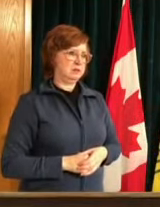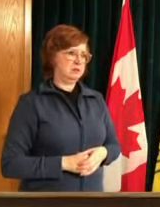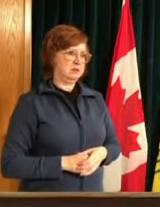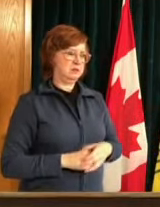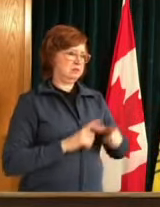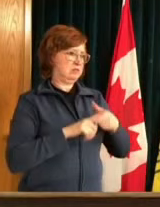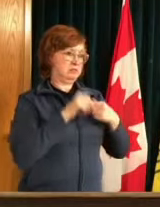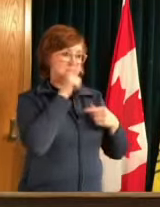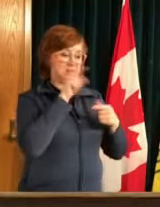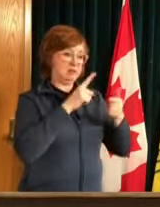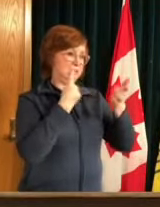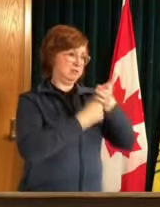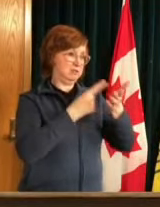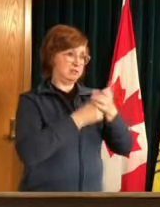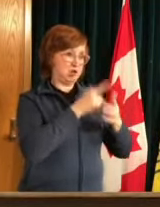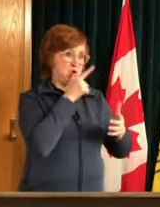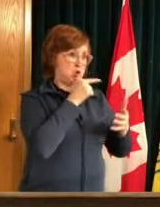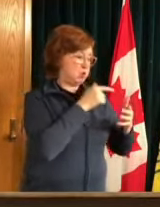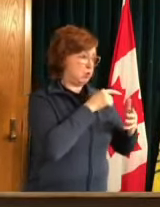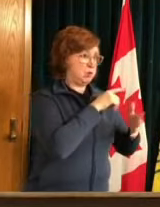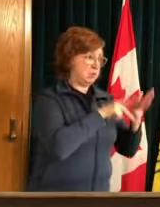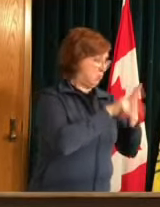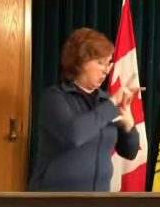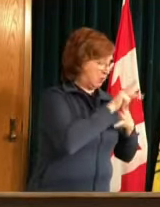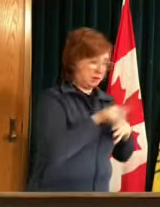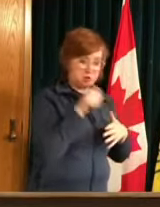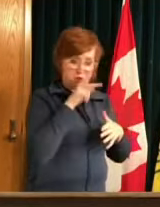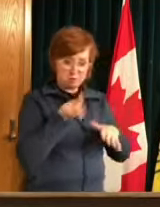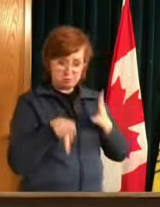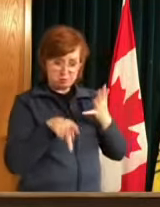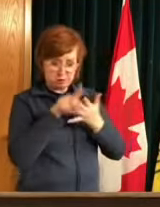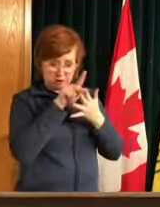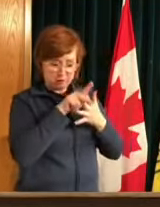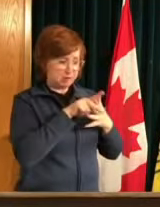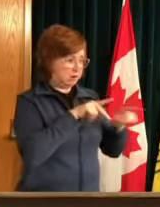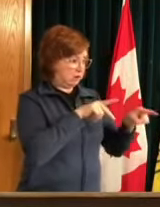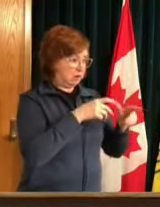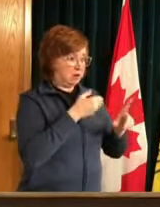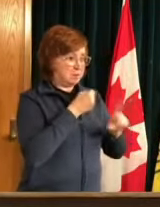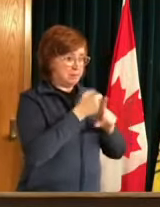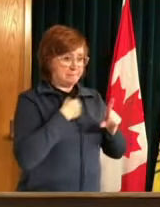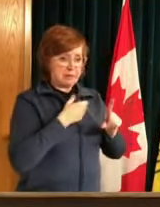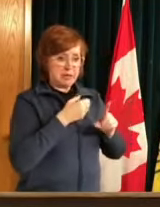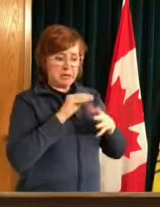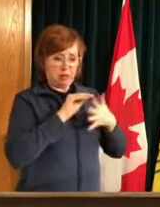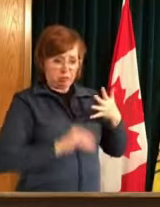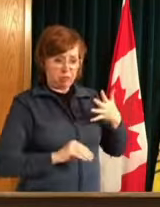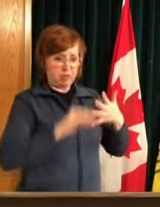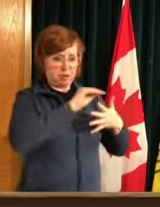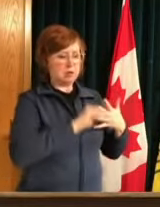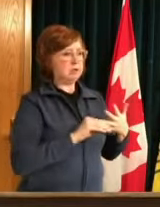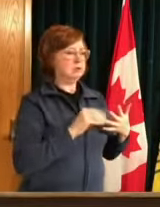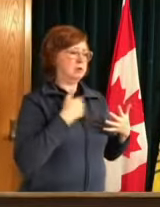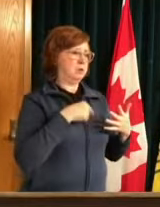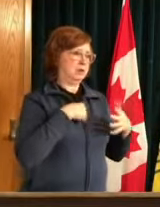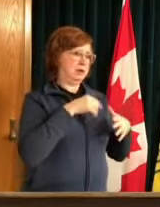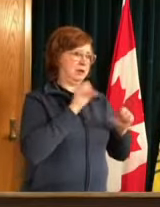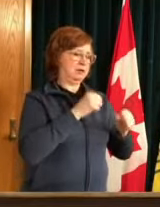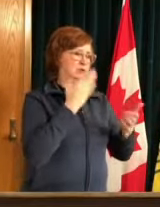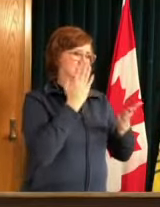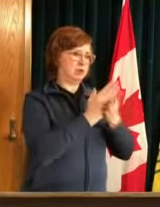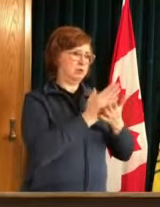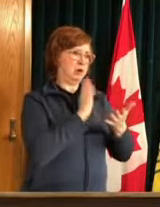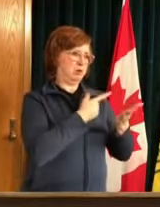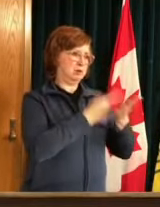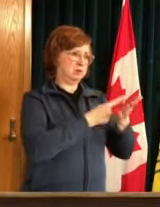who isn't we'll all have equal priority at that at that point in time and we saw uh just this this uh this i guess late last week it was